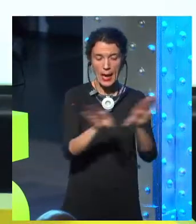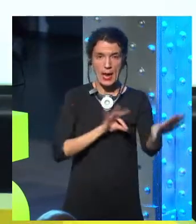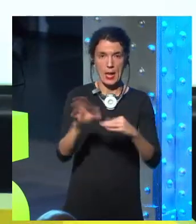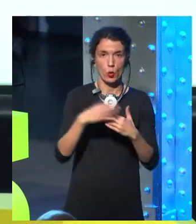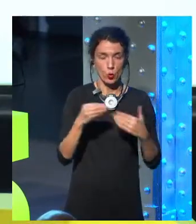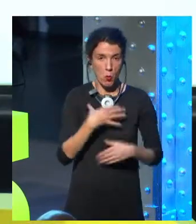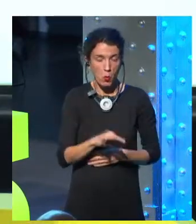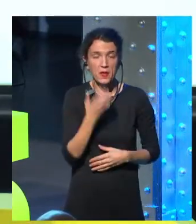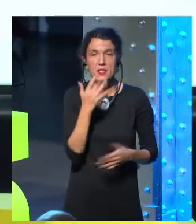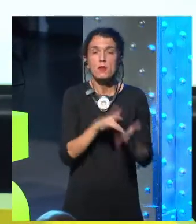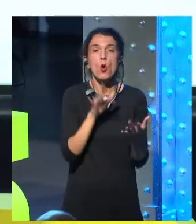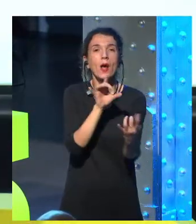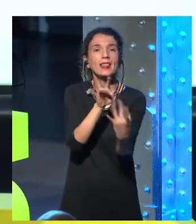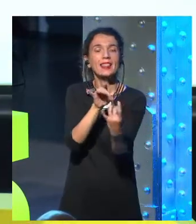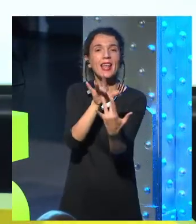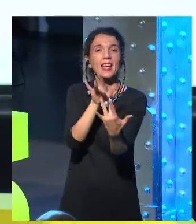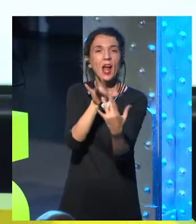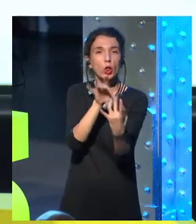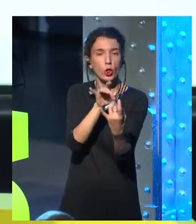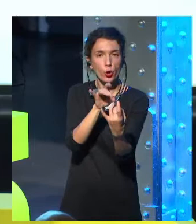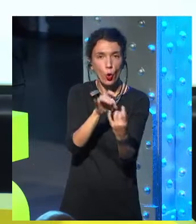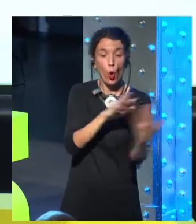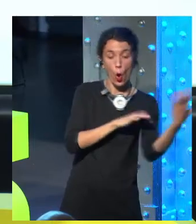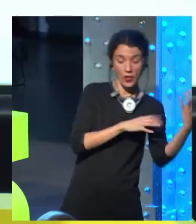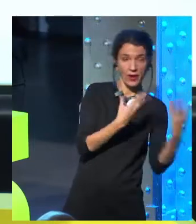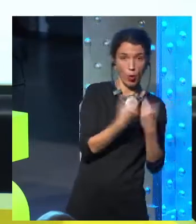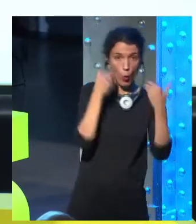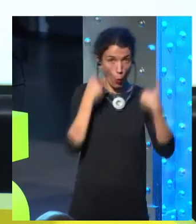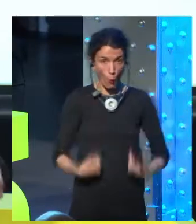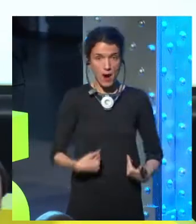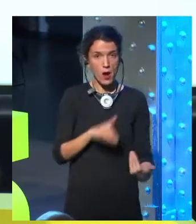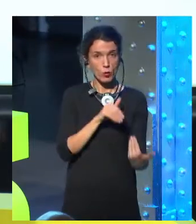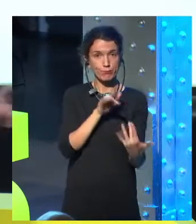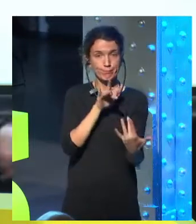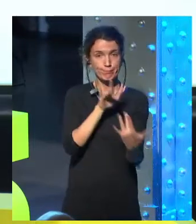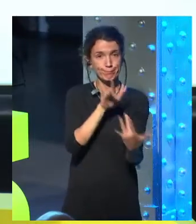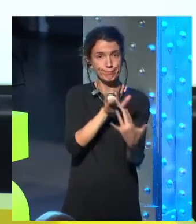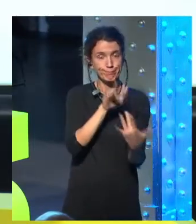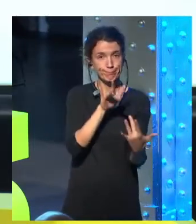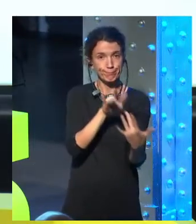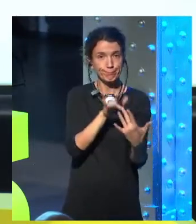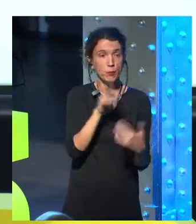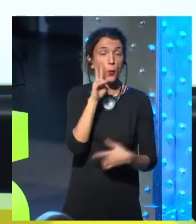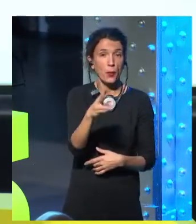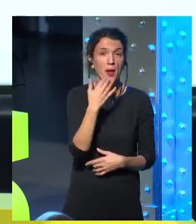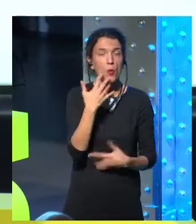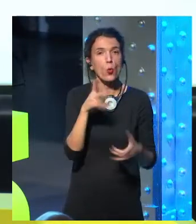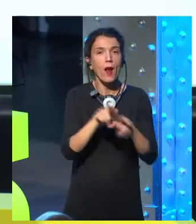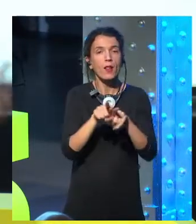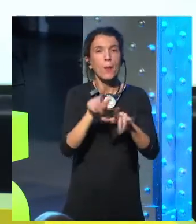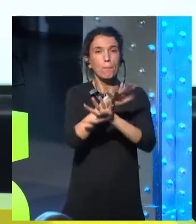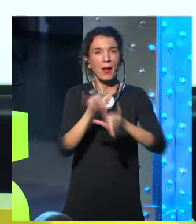both together, and you get a harmony. You don't get robots destroying humans and these nightmare